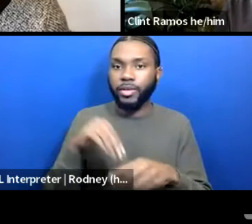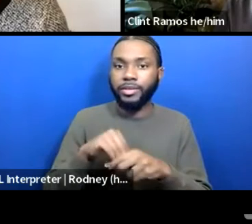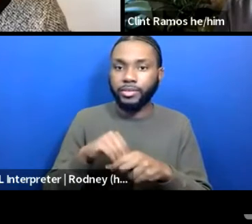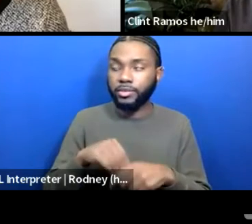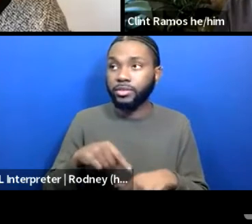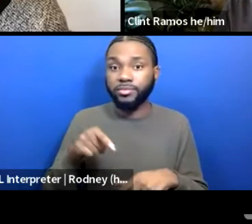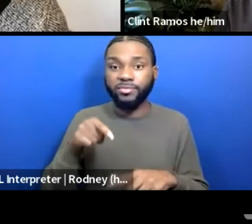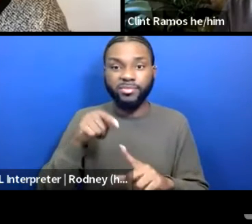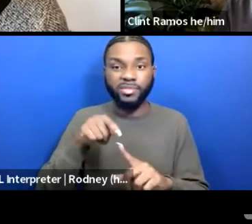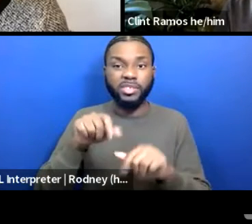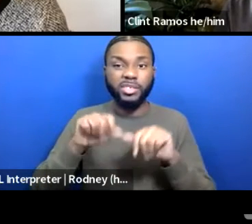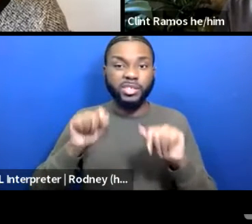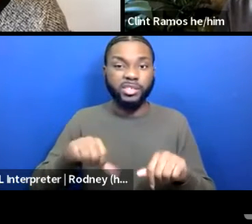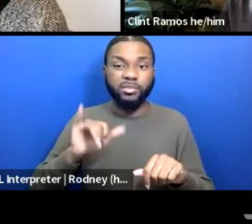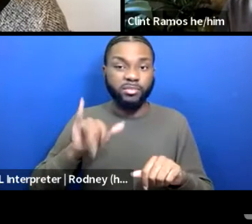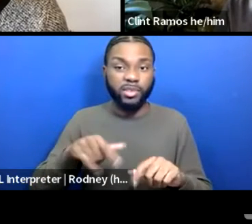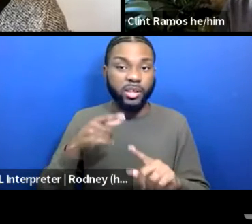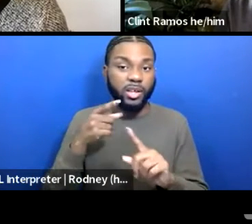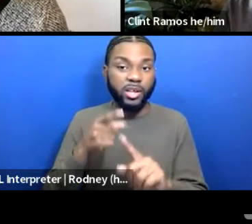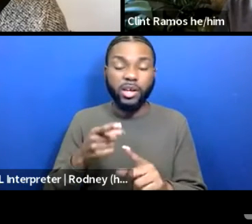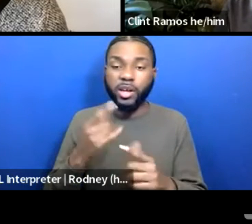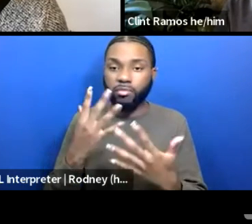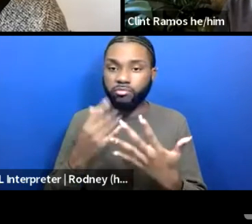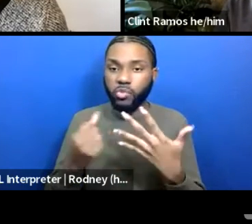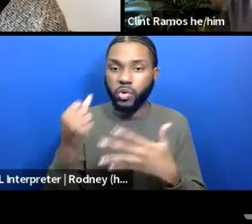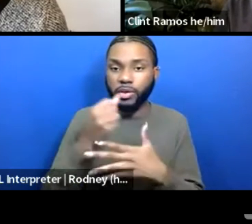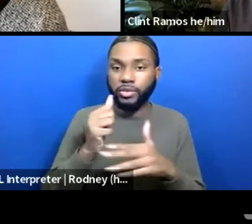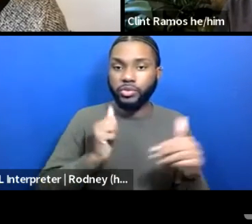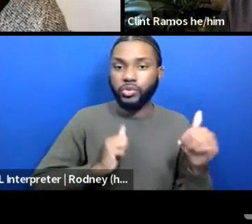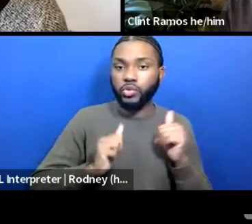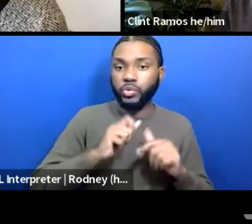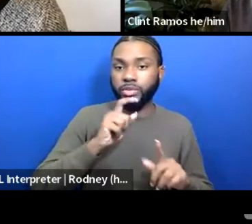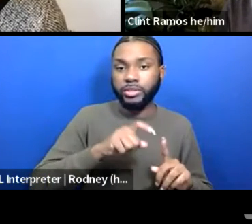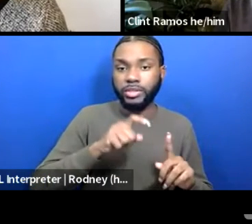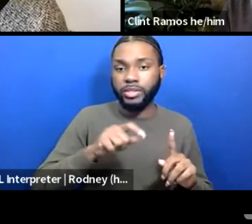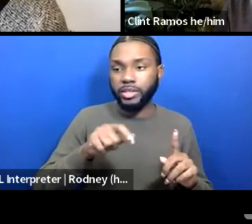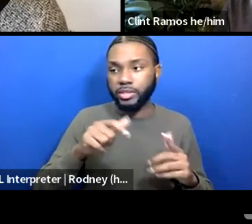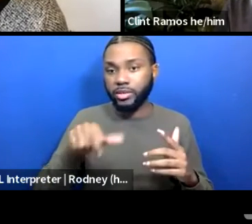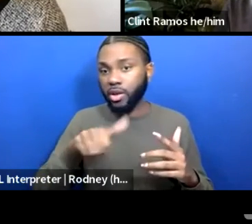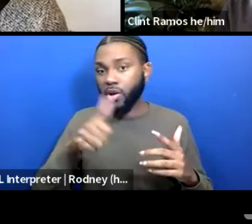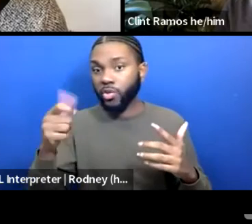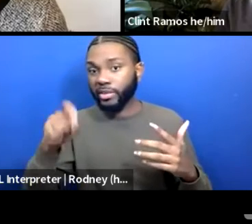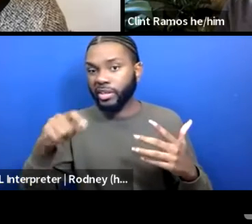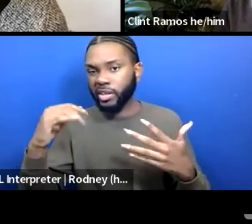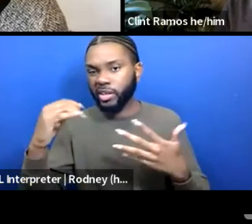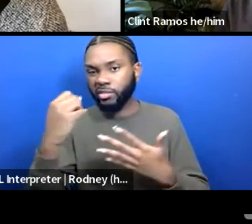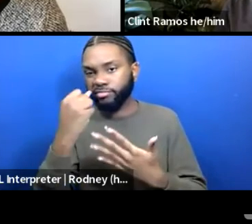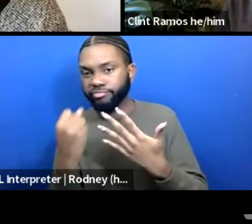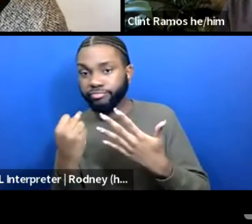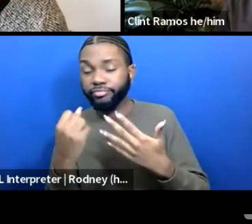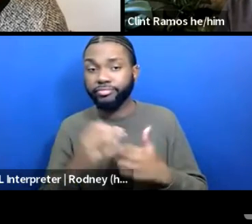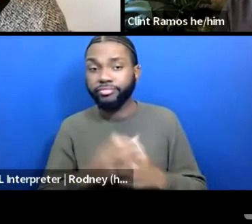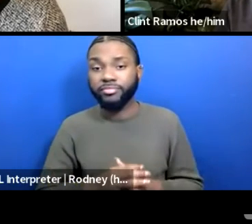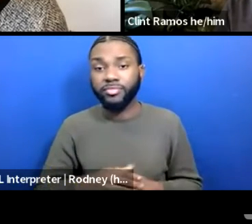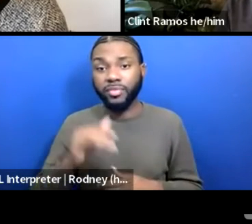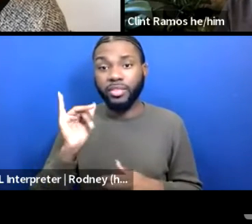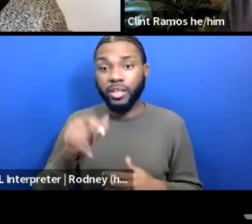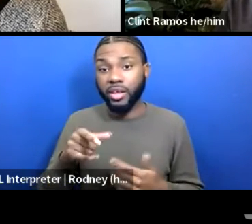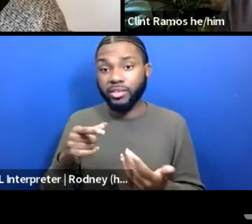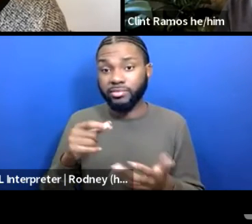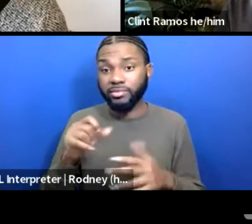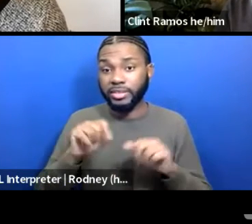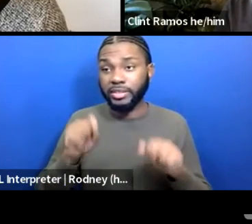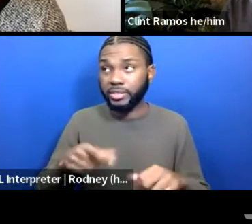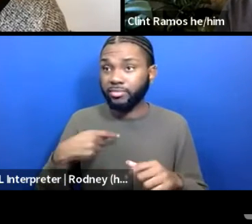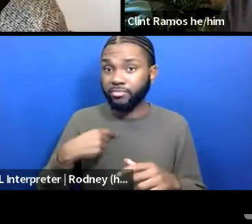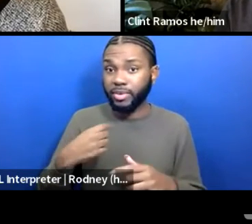putting the show's needs above all else. And that is a system that I was